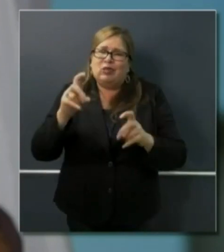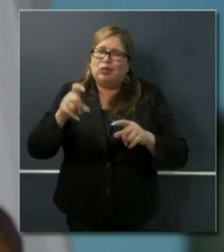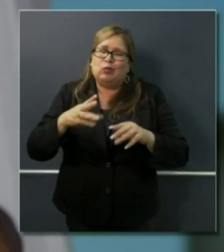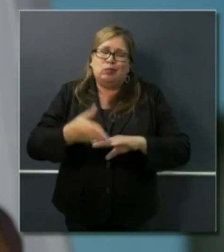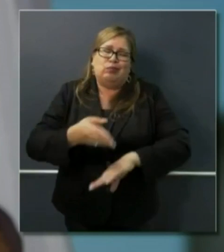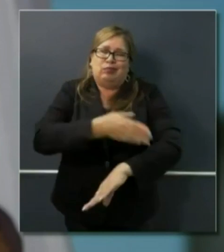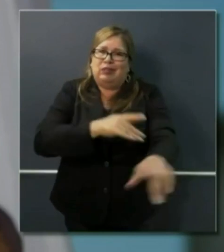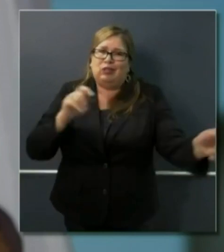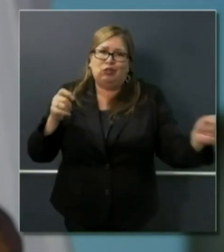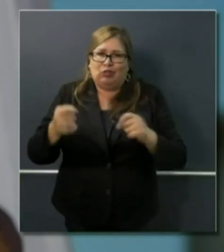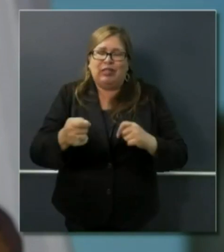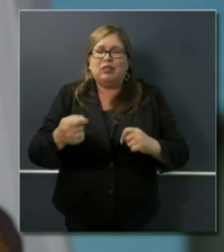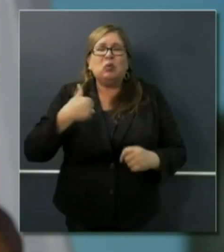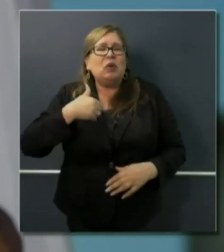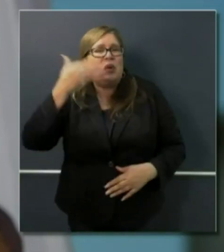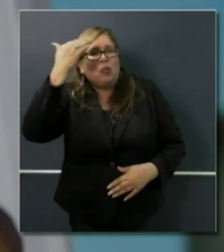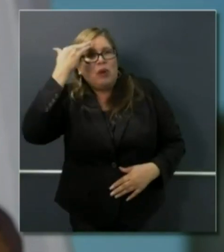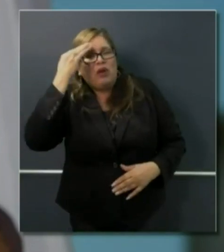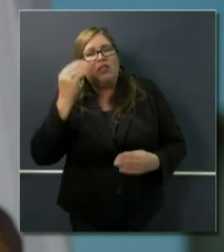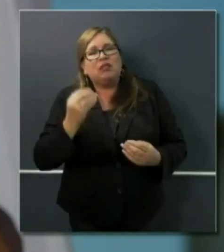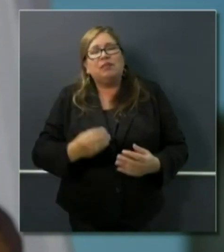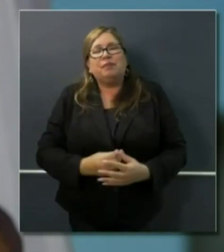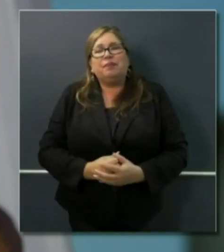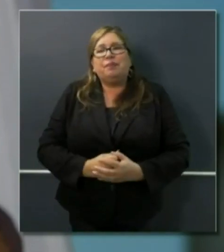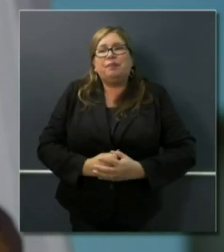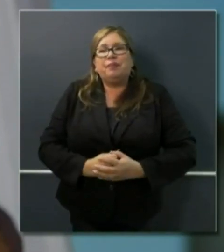Final question. Kathleen Ronan, AP.